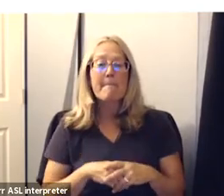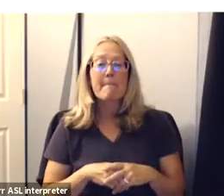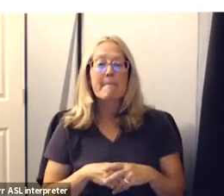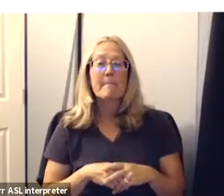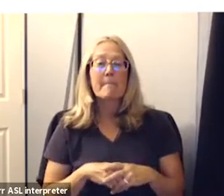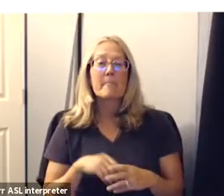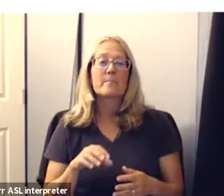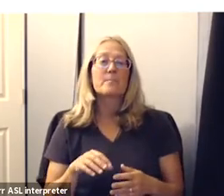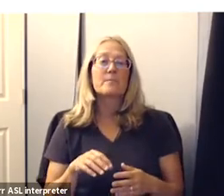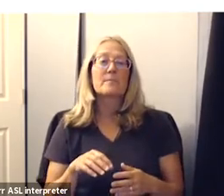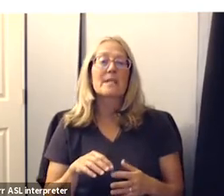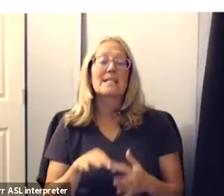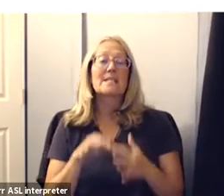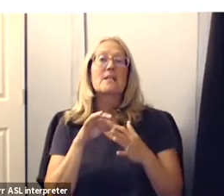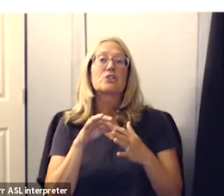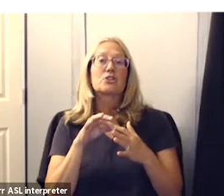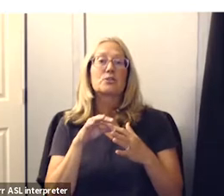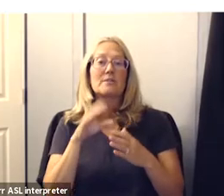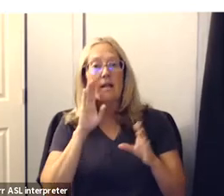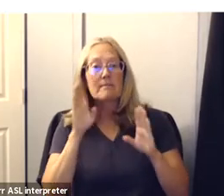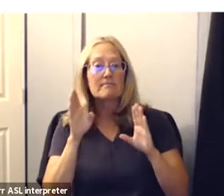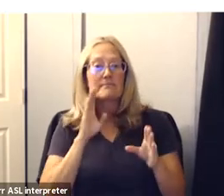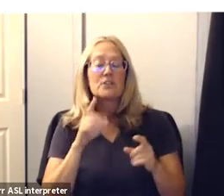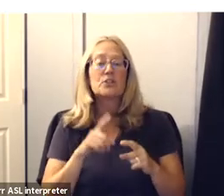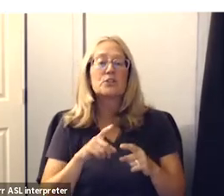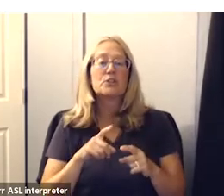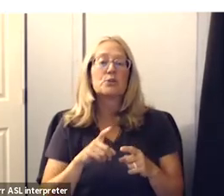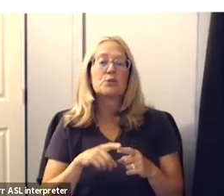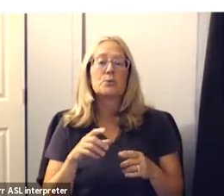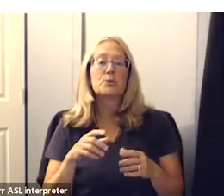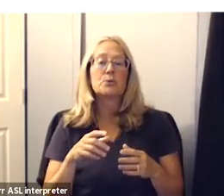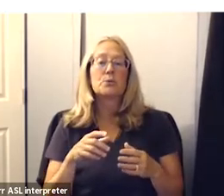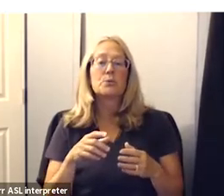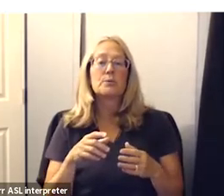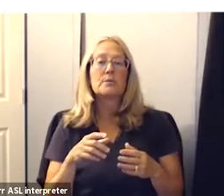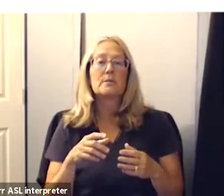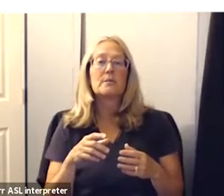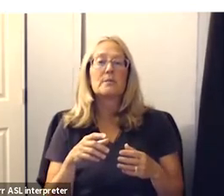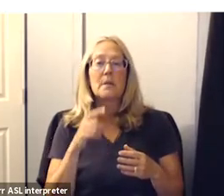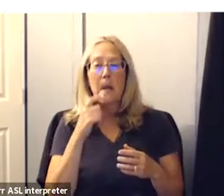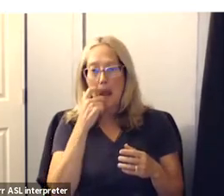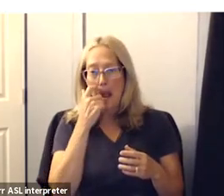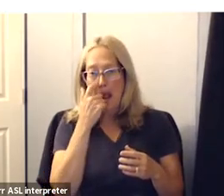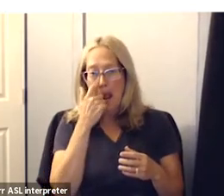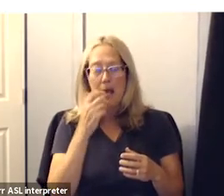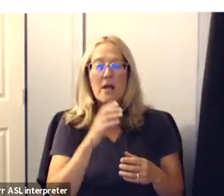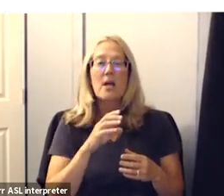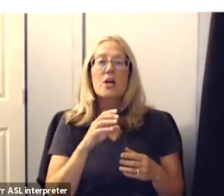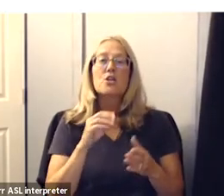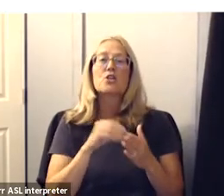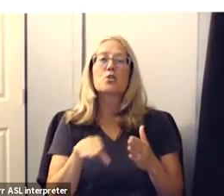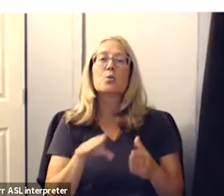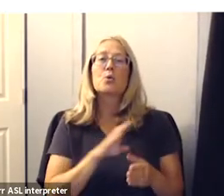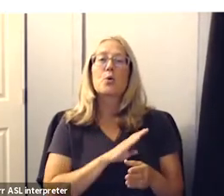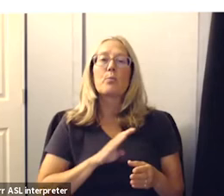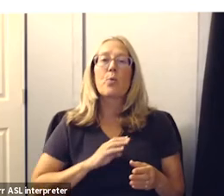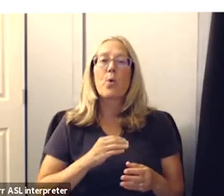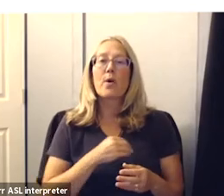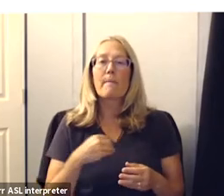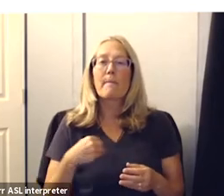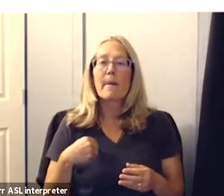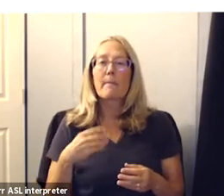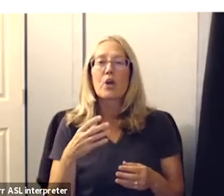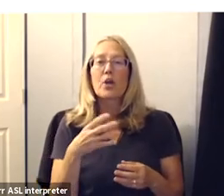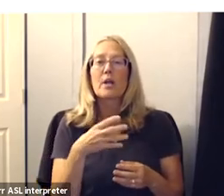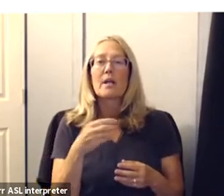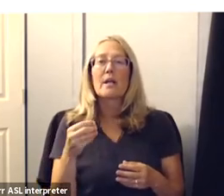good evening to um mr dawson kelly our student board member and good evening um